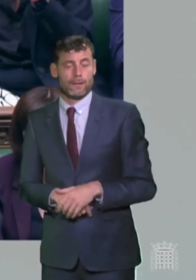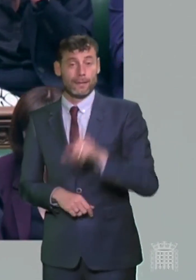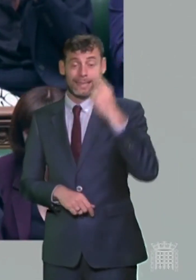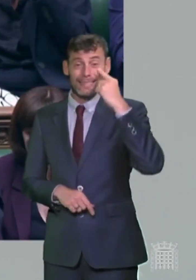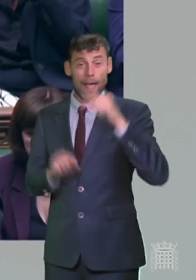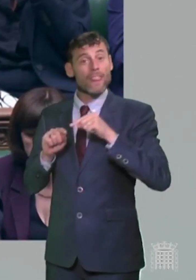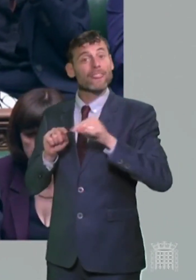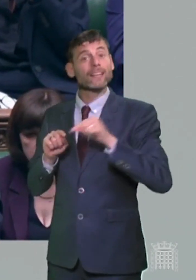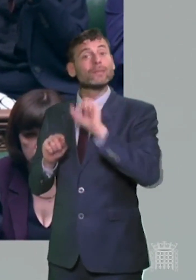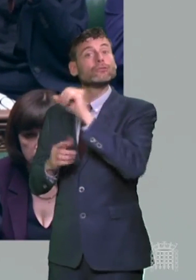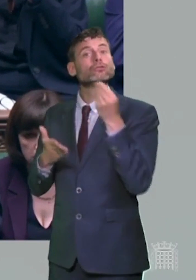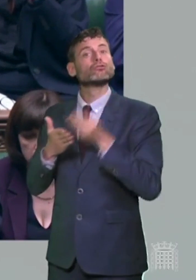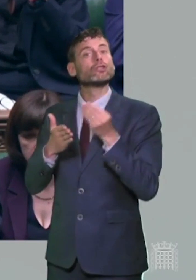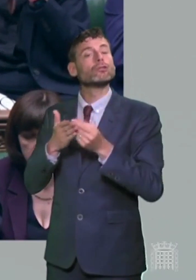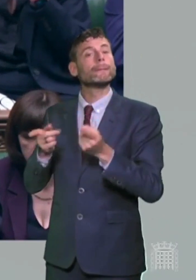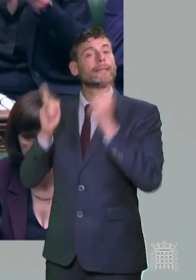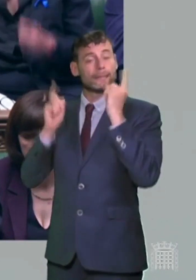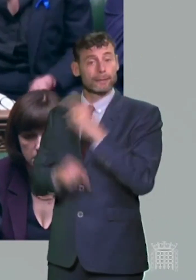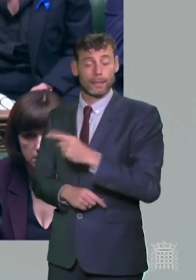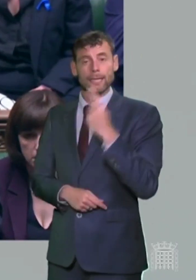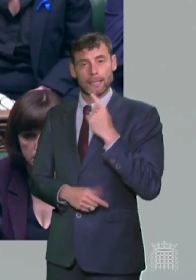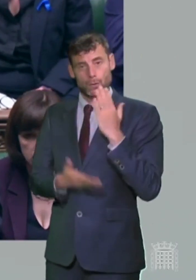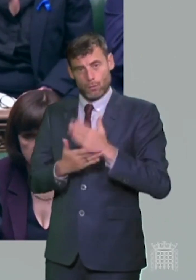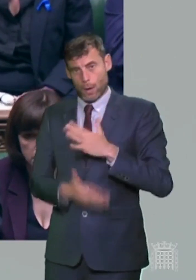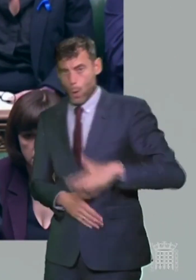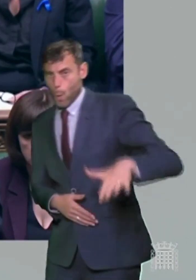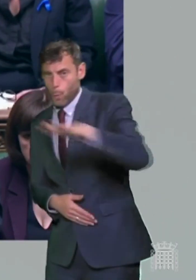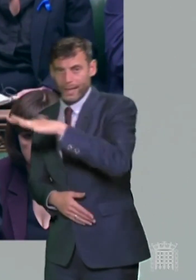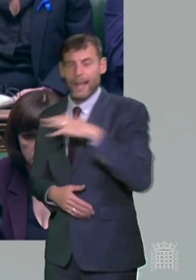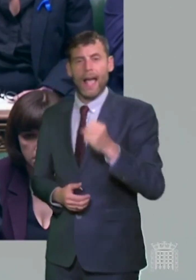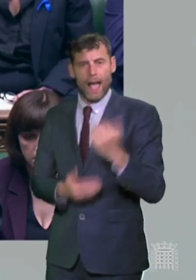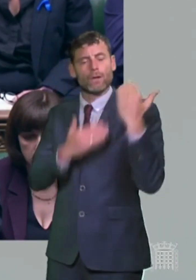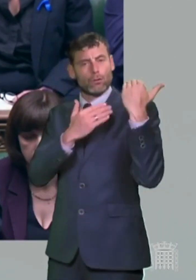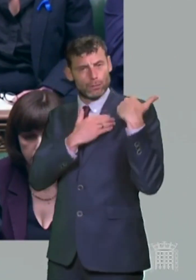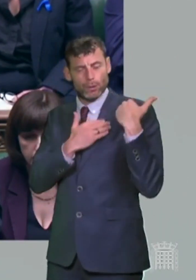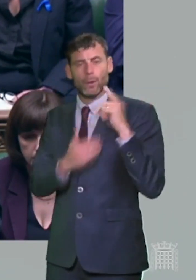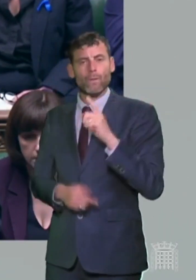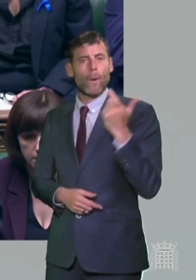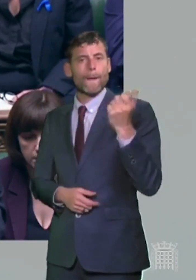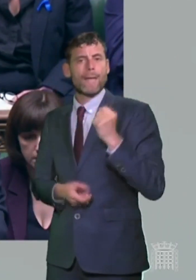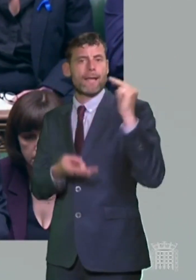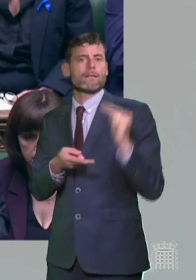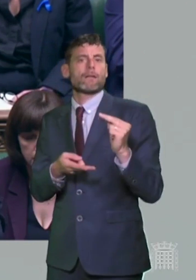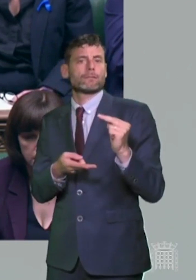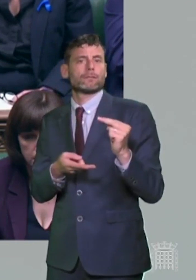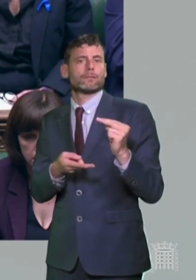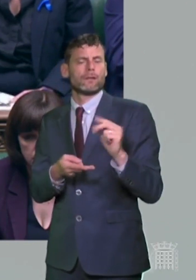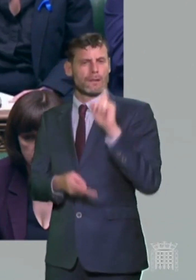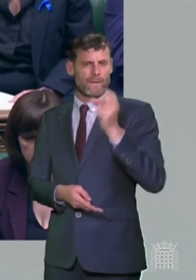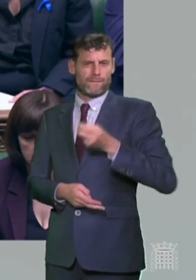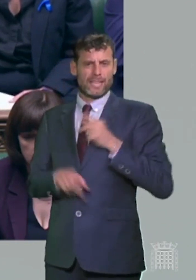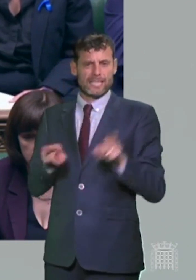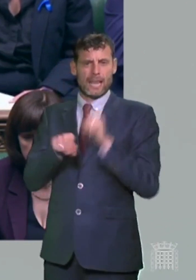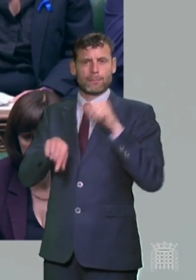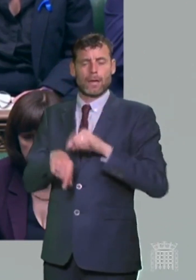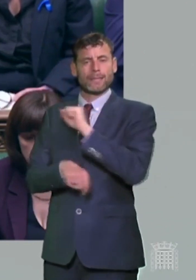Minister said there's a society-wide responsibility for people to take a pay cut. At the same time, his Chief of Staff